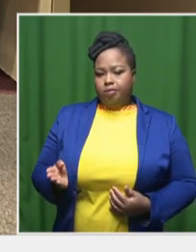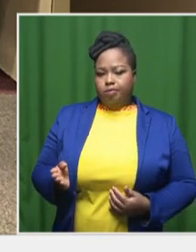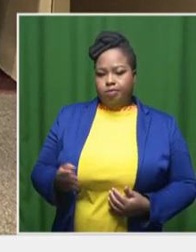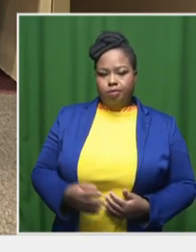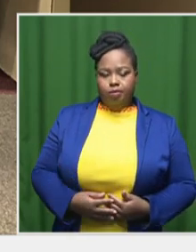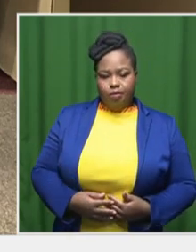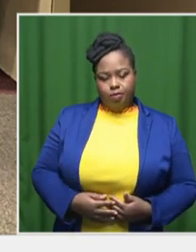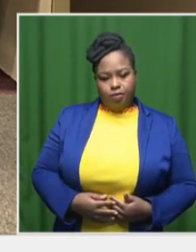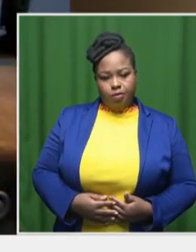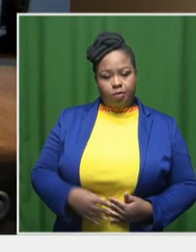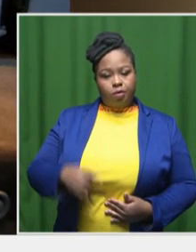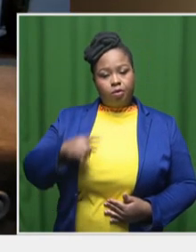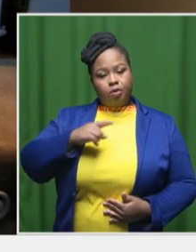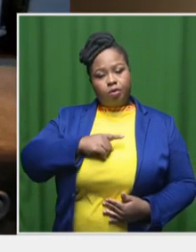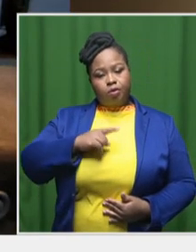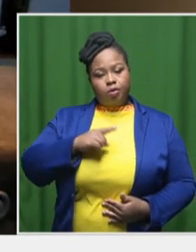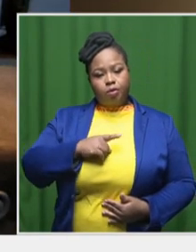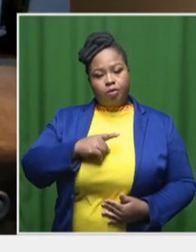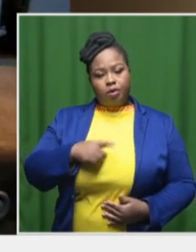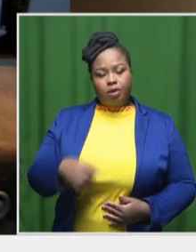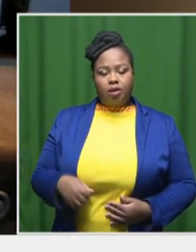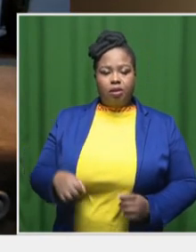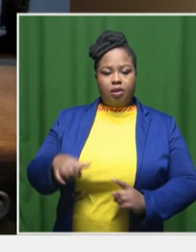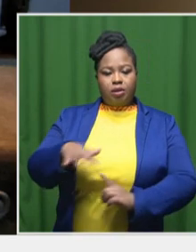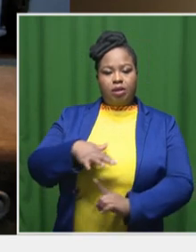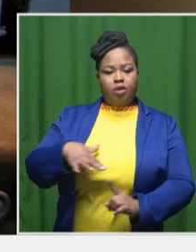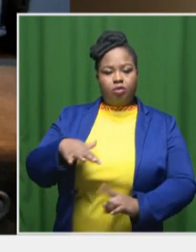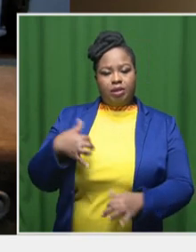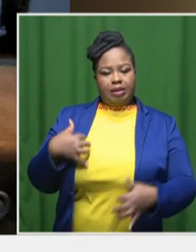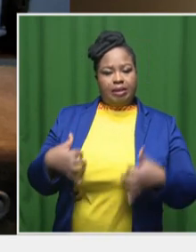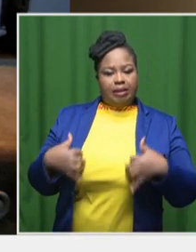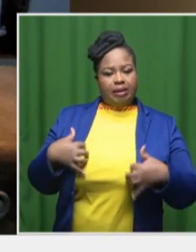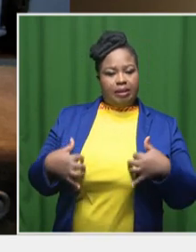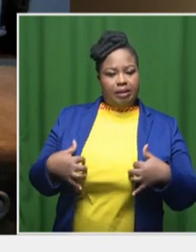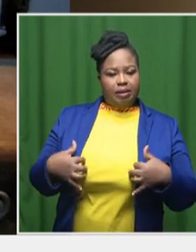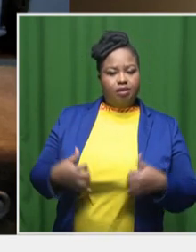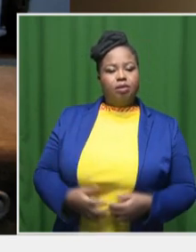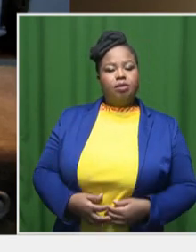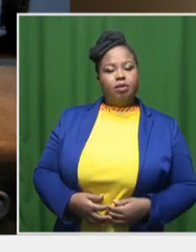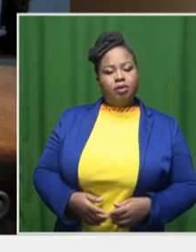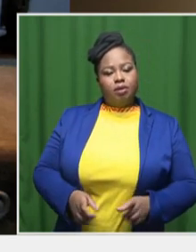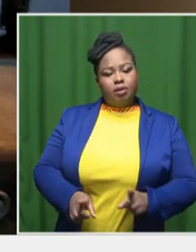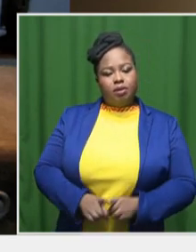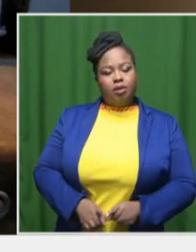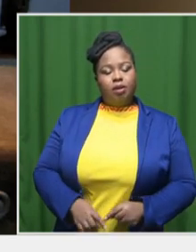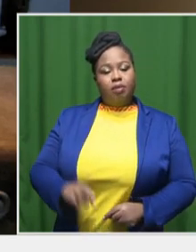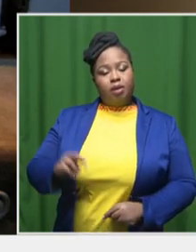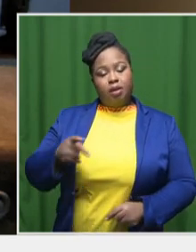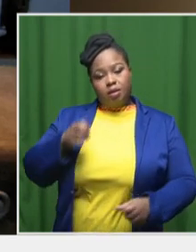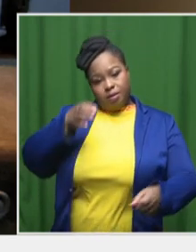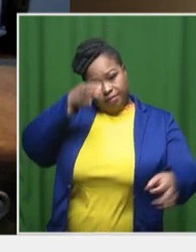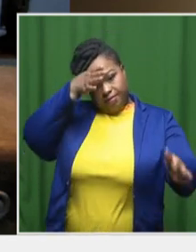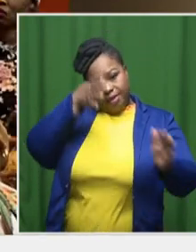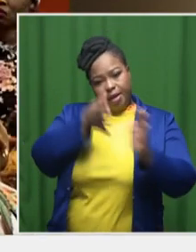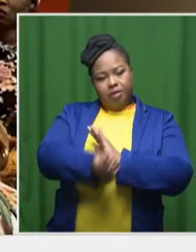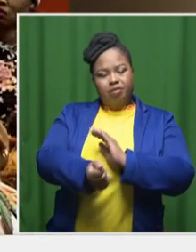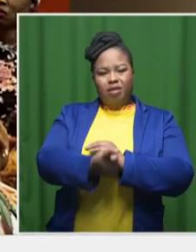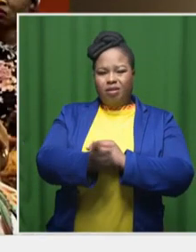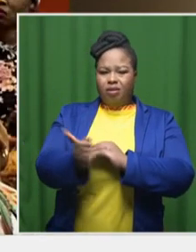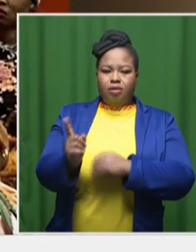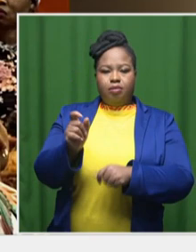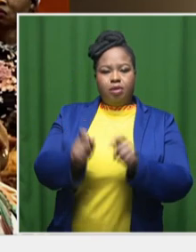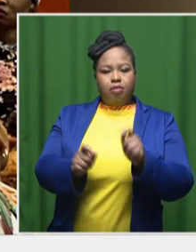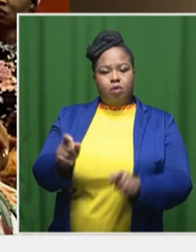you know, not only was the atmosphere exciting, but also to have industry experts in the